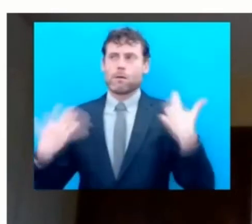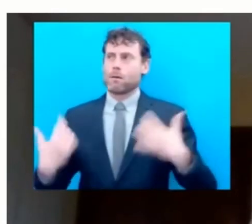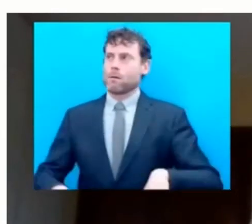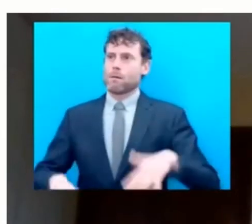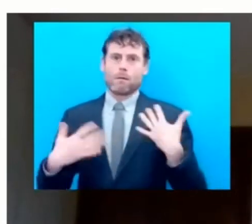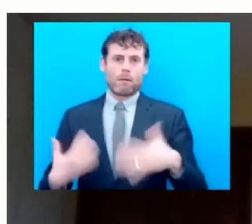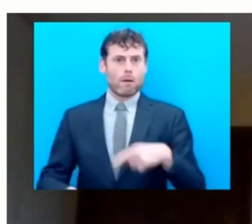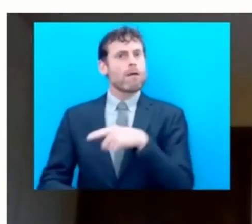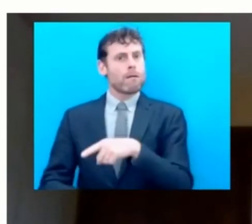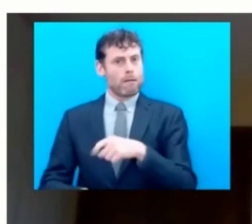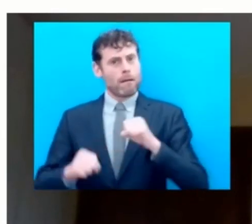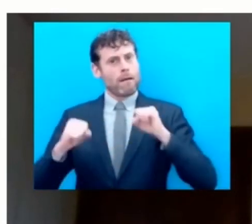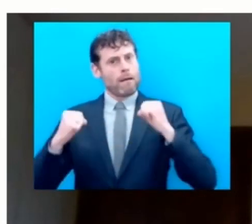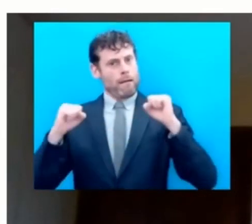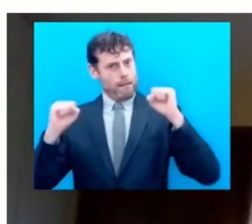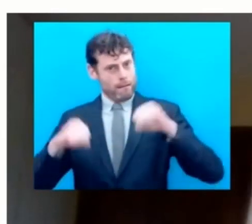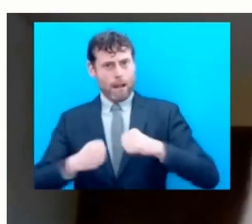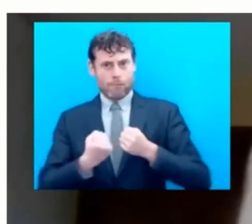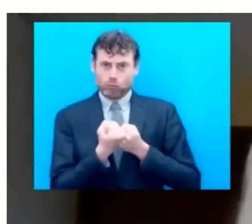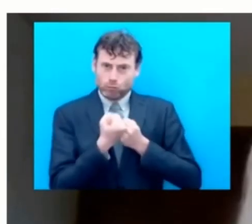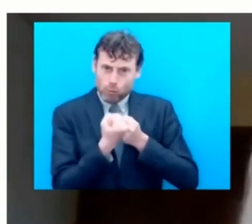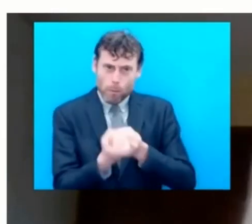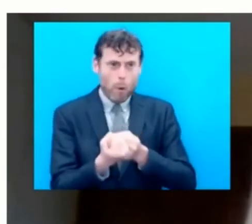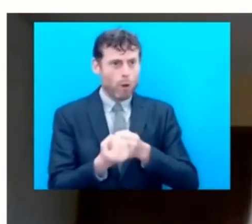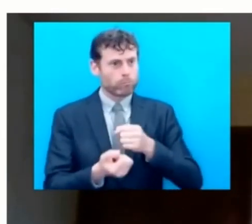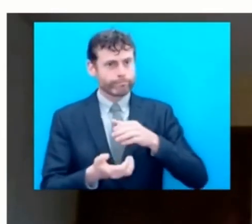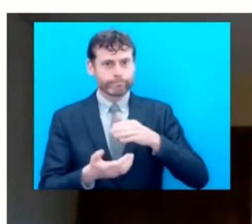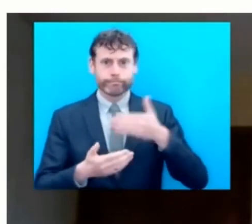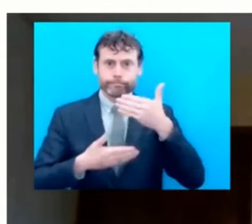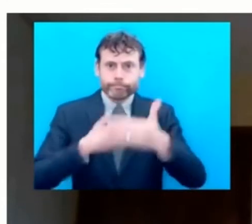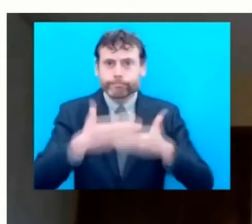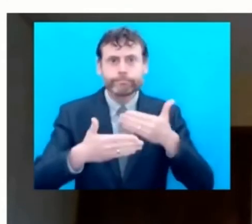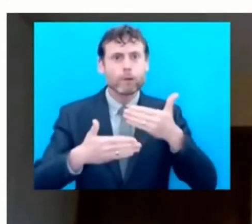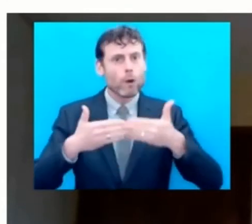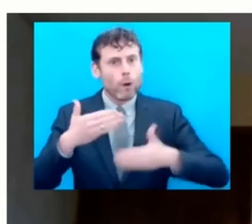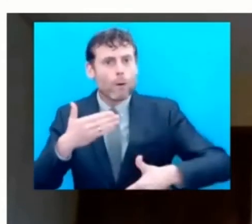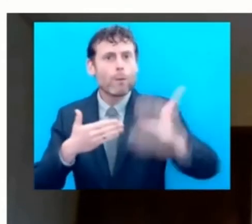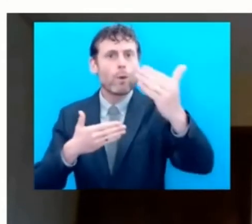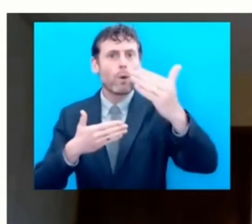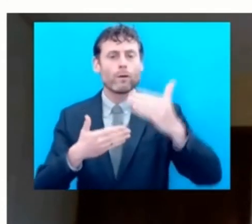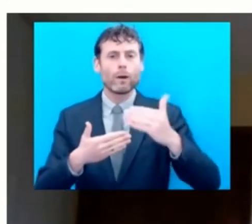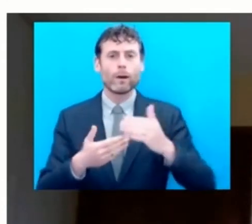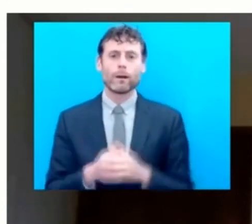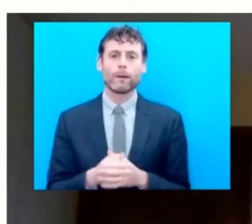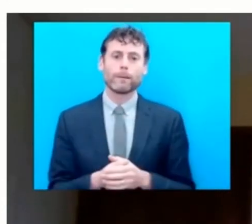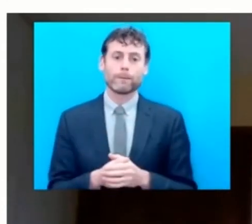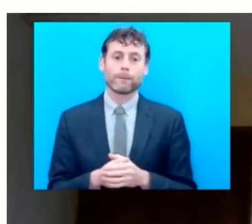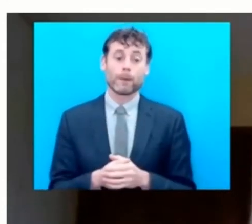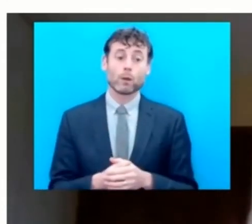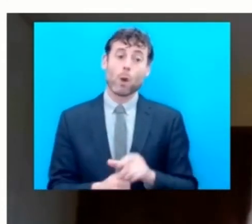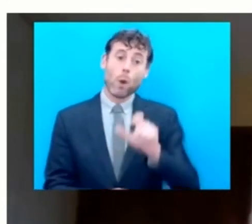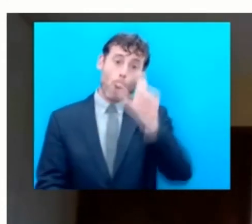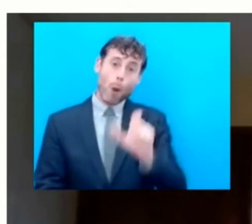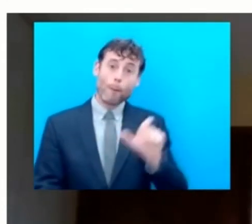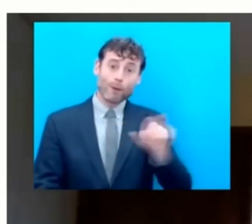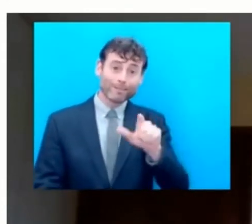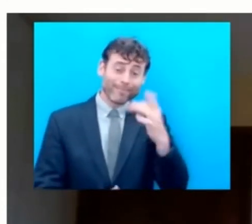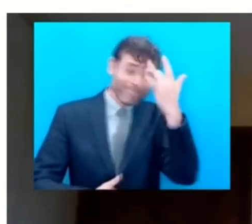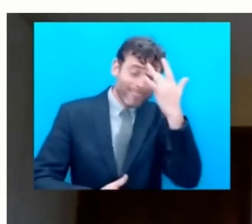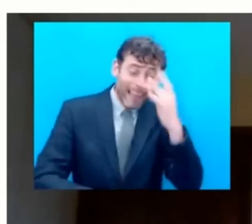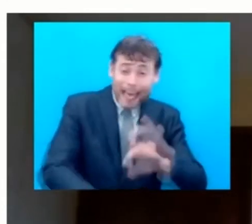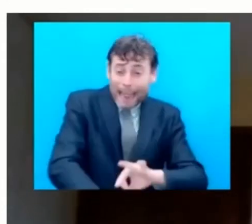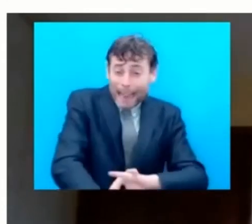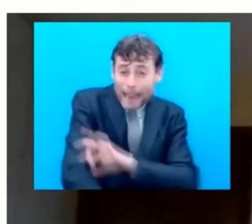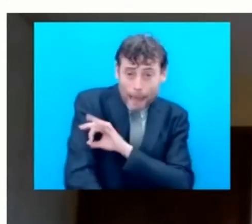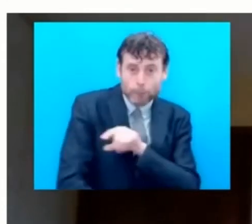value in such a context. Persons who have experienced leprosy face formidable intersecting and multiple